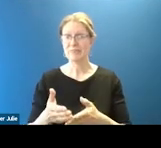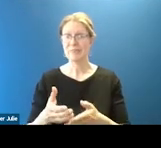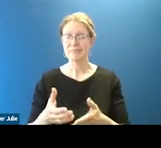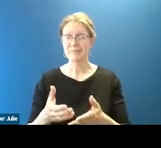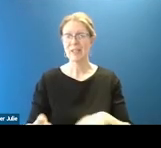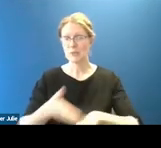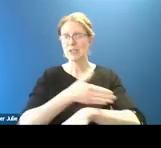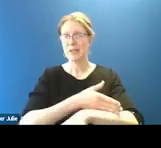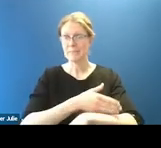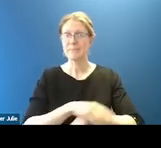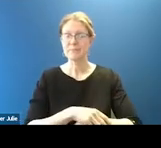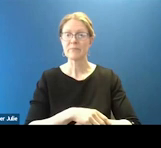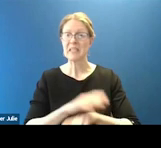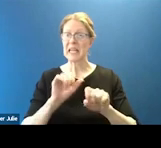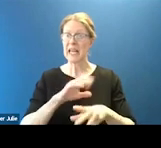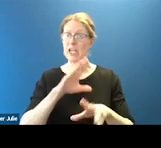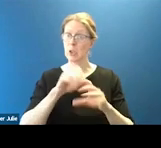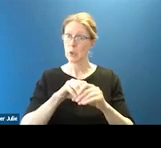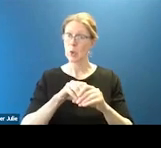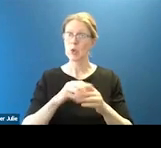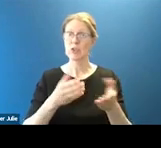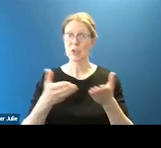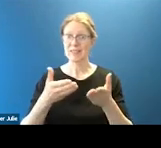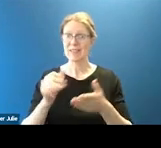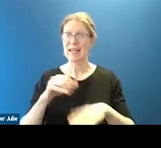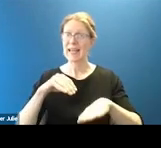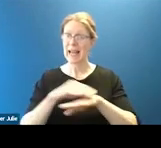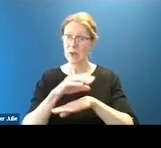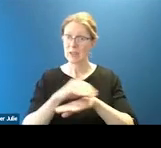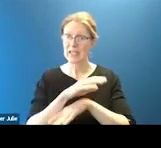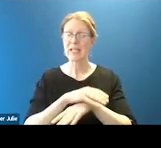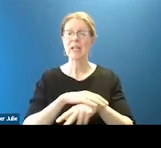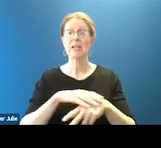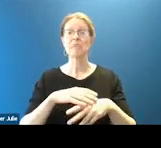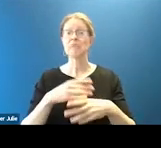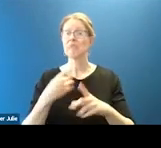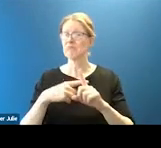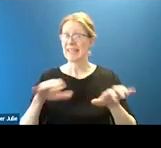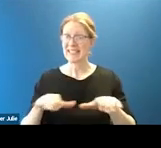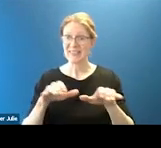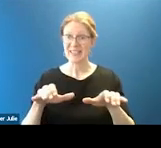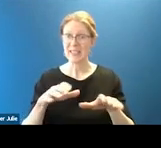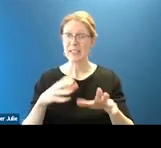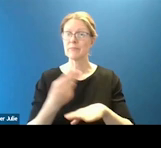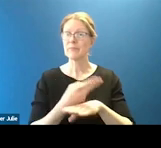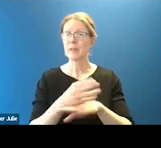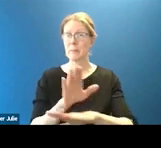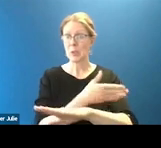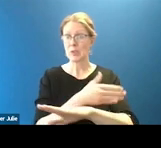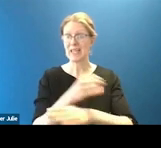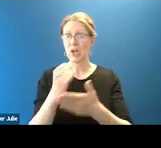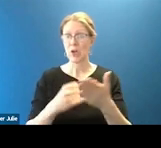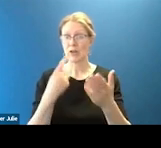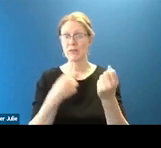support can include services and opportunities like counseling, as well as activities that use music and the arts as tools to support